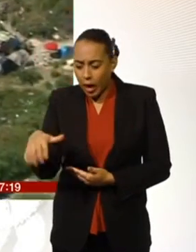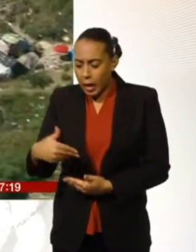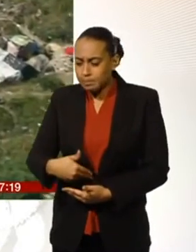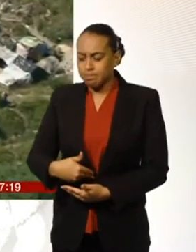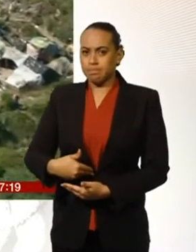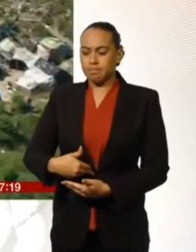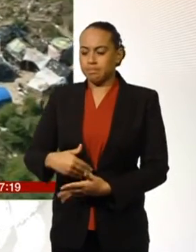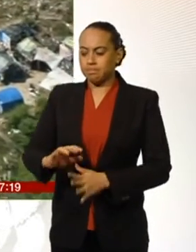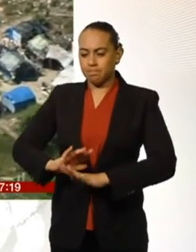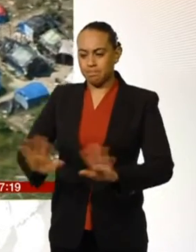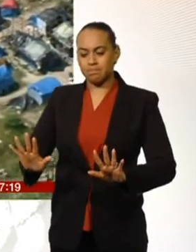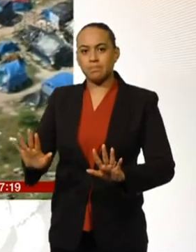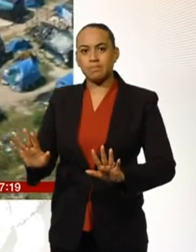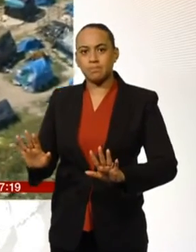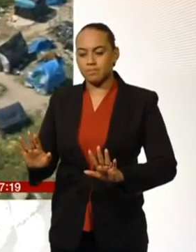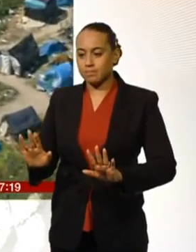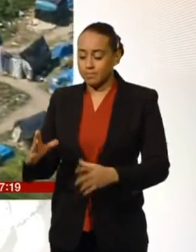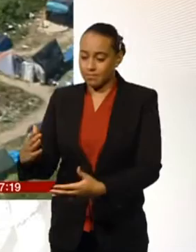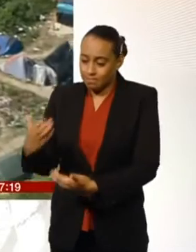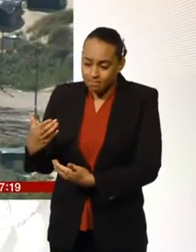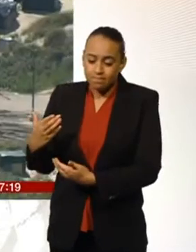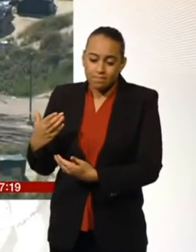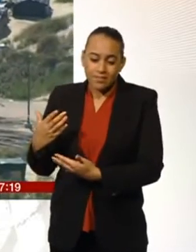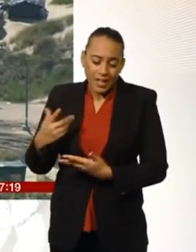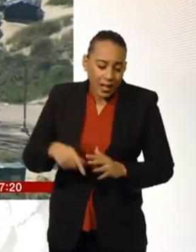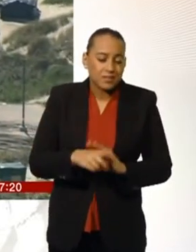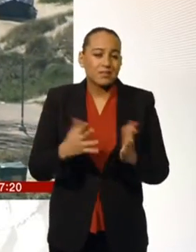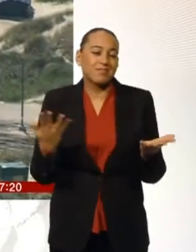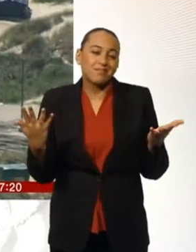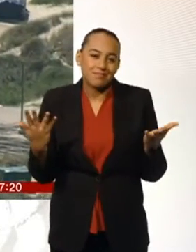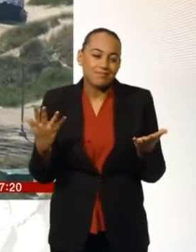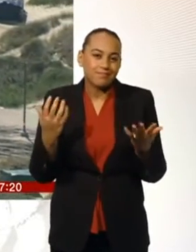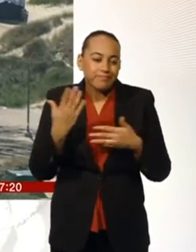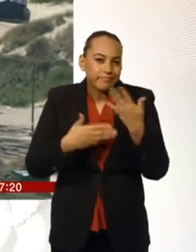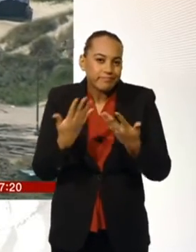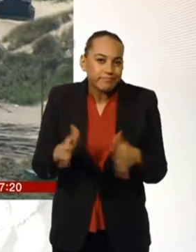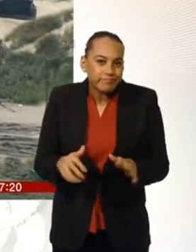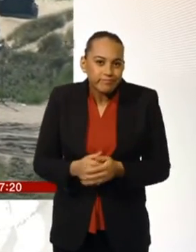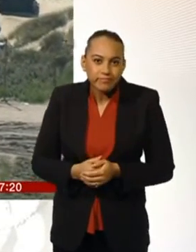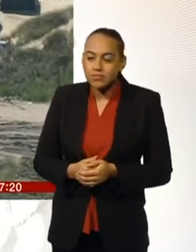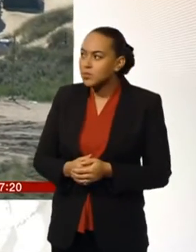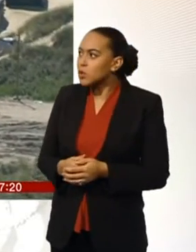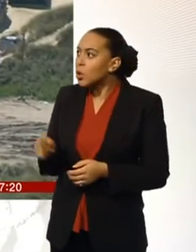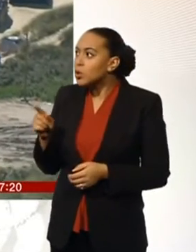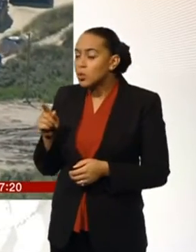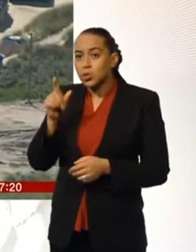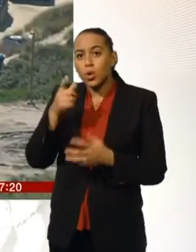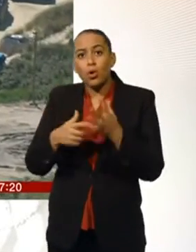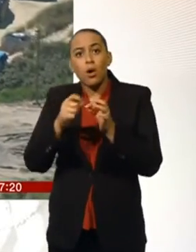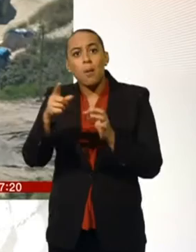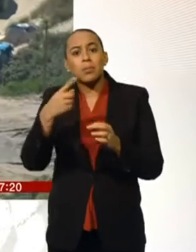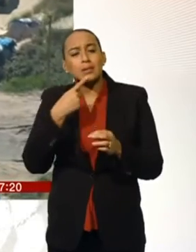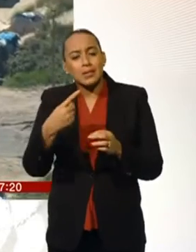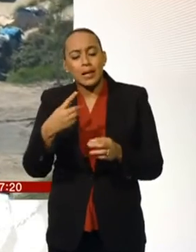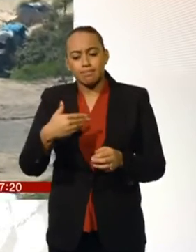snapped and the rest you know. Yes. So his account is that there was something inside